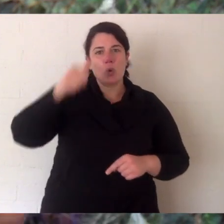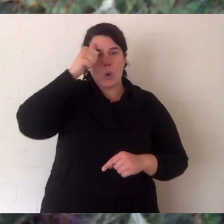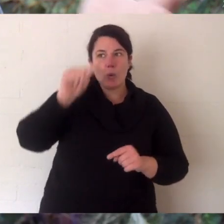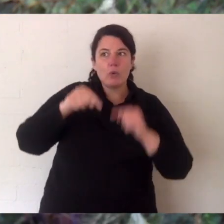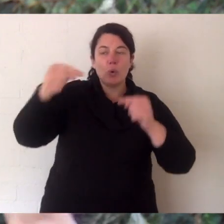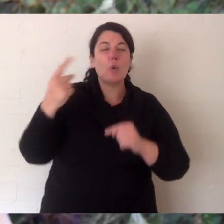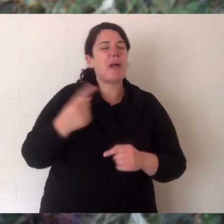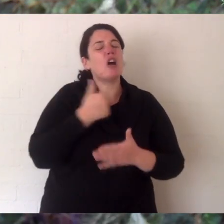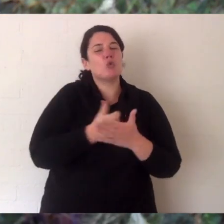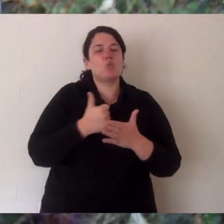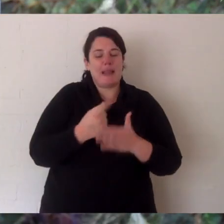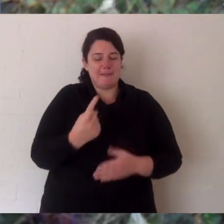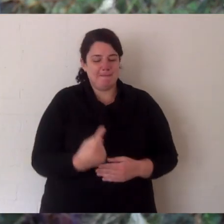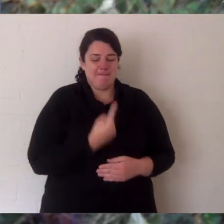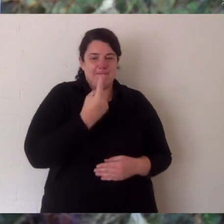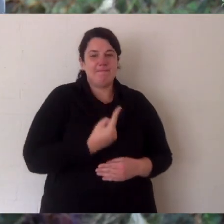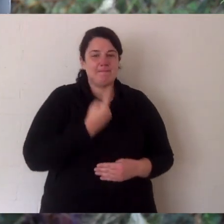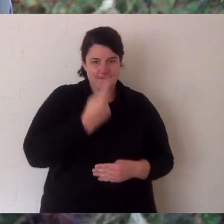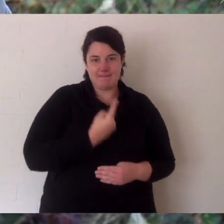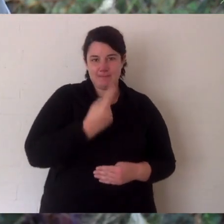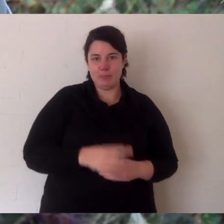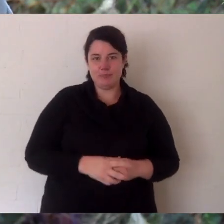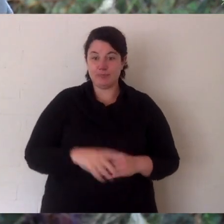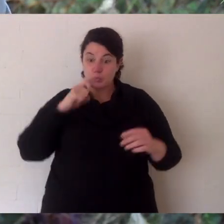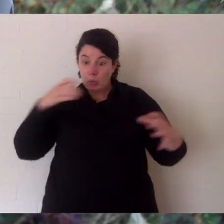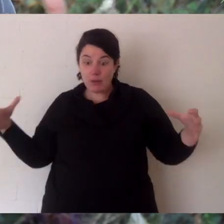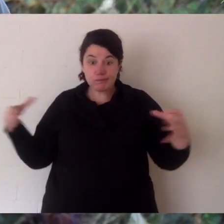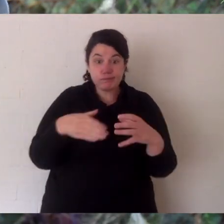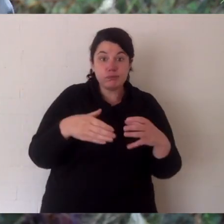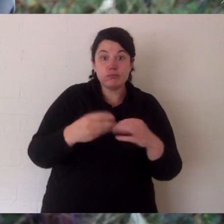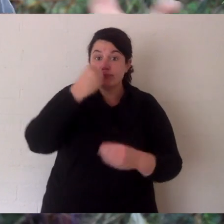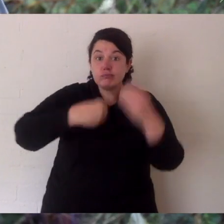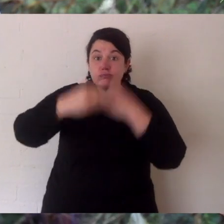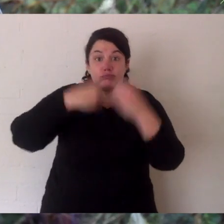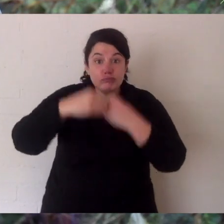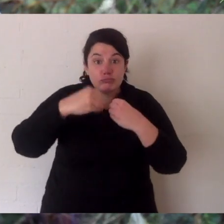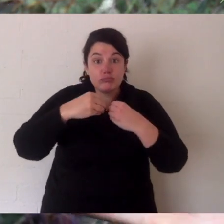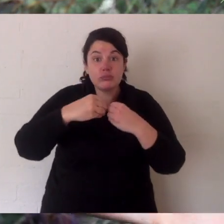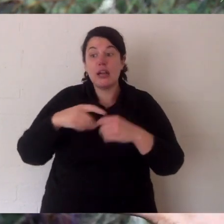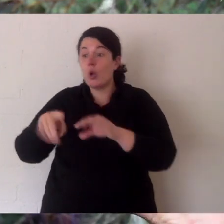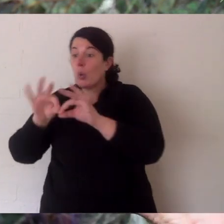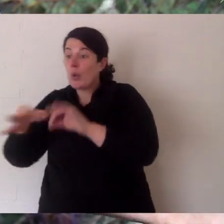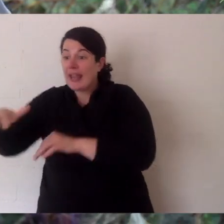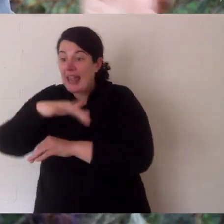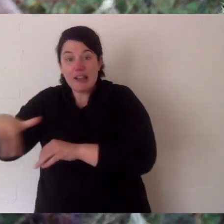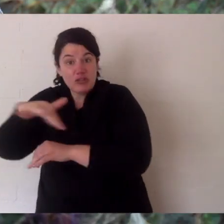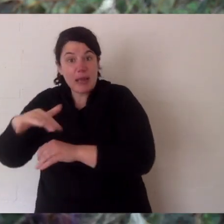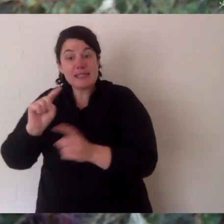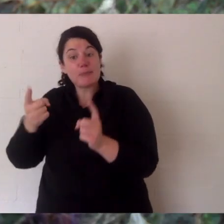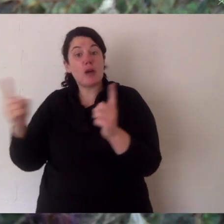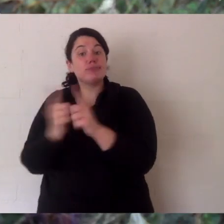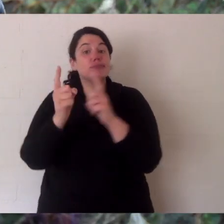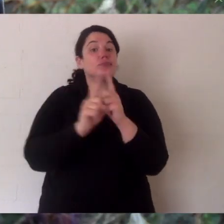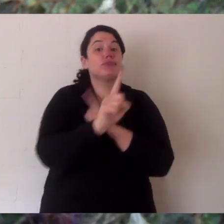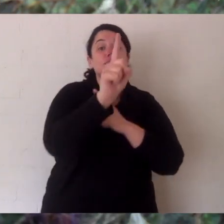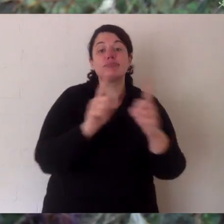territory who lives on the outside of my territory but normally they're solitary at the end of each day they sleep alone they'll come together to